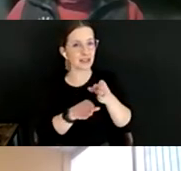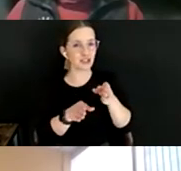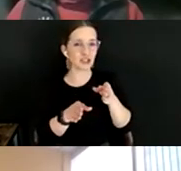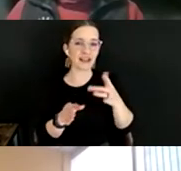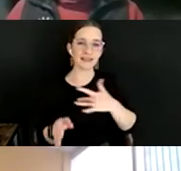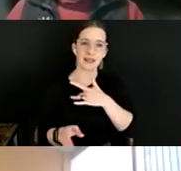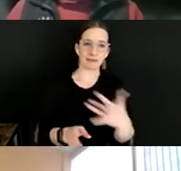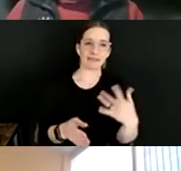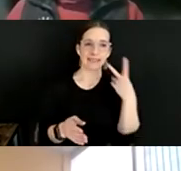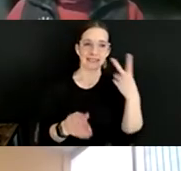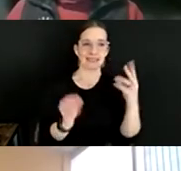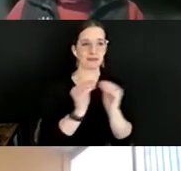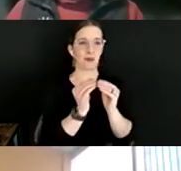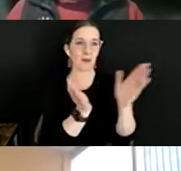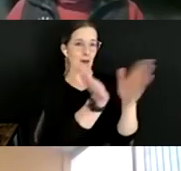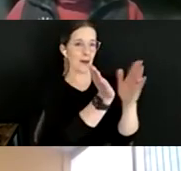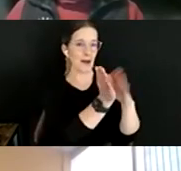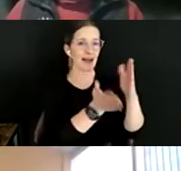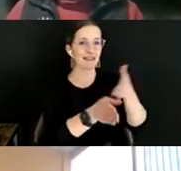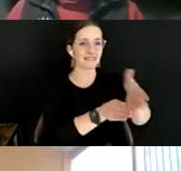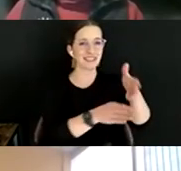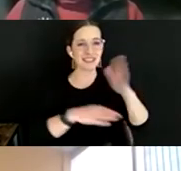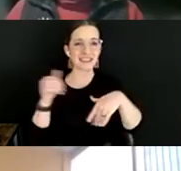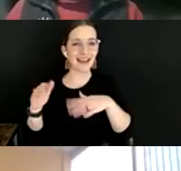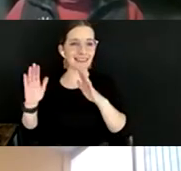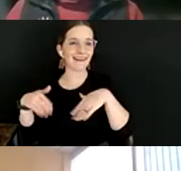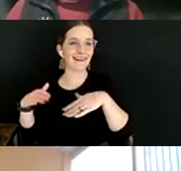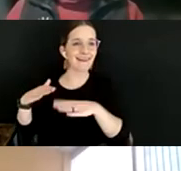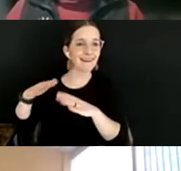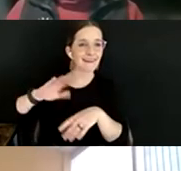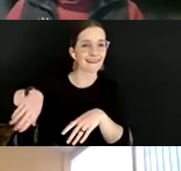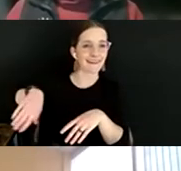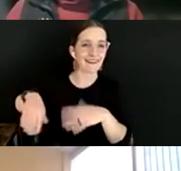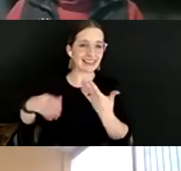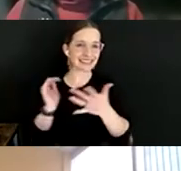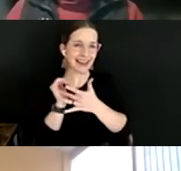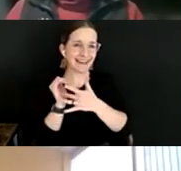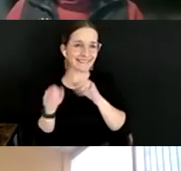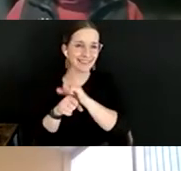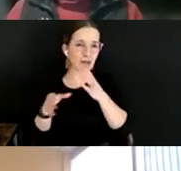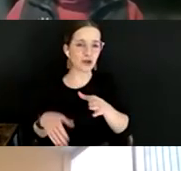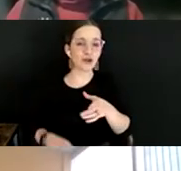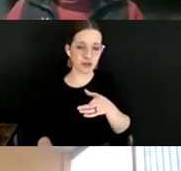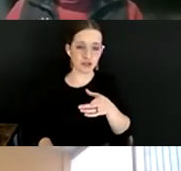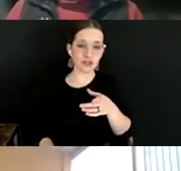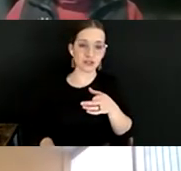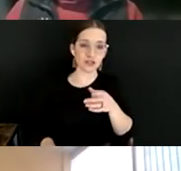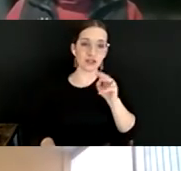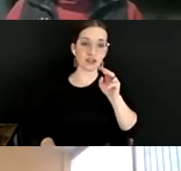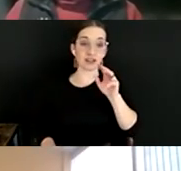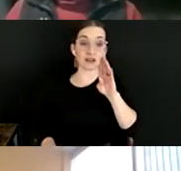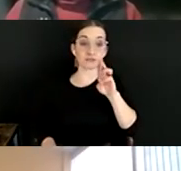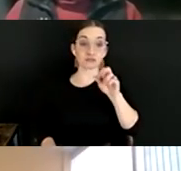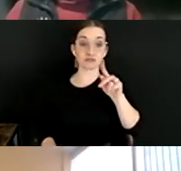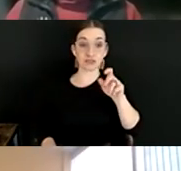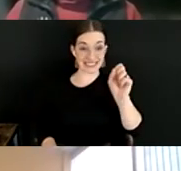positions or the median positions. Yeah, that's absolutely true. And I think even if we look at the standard engagement in APAP